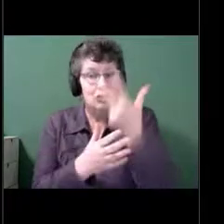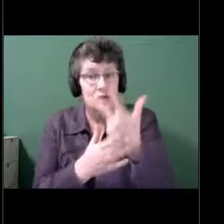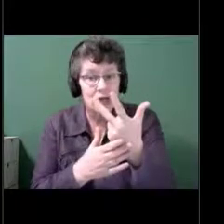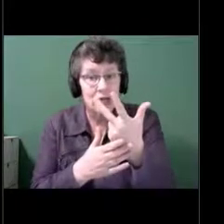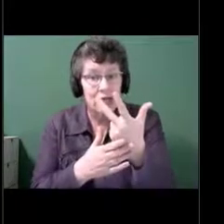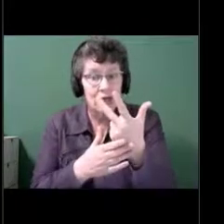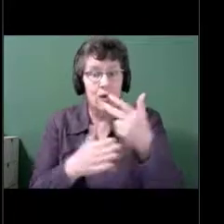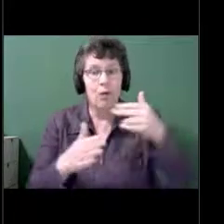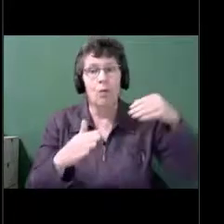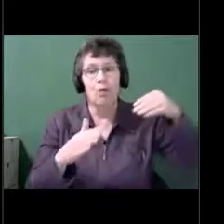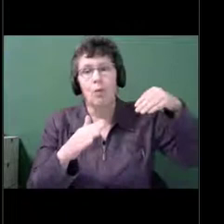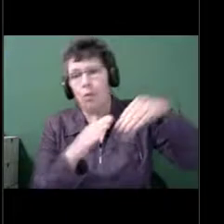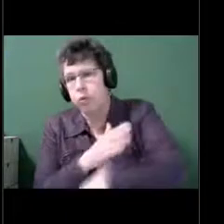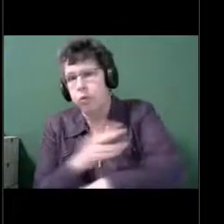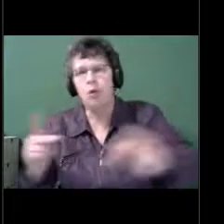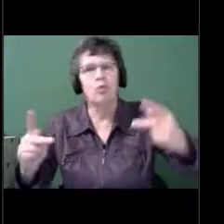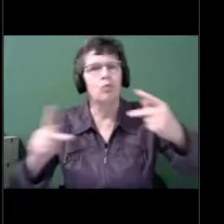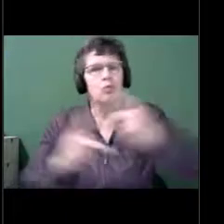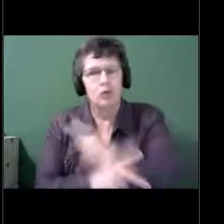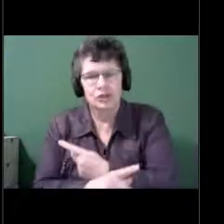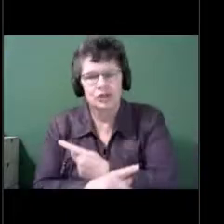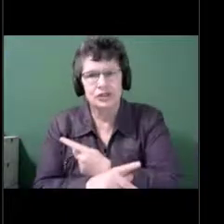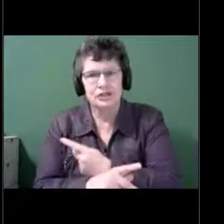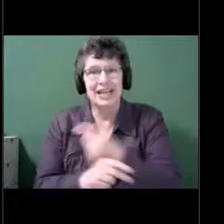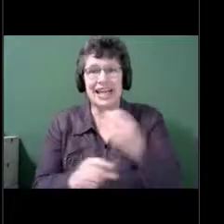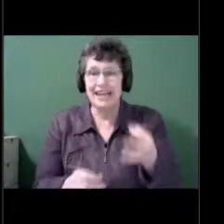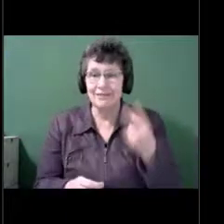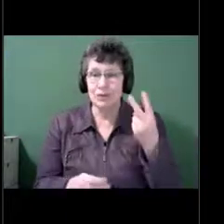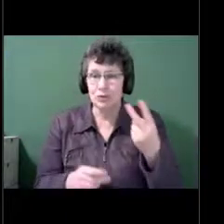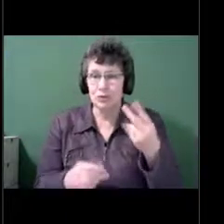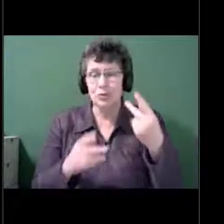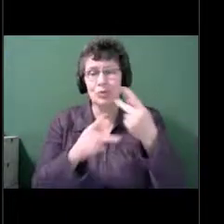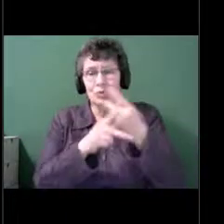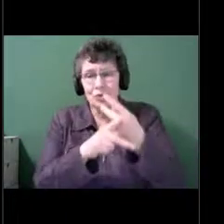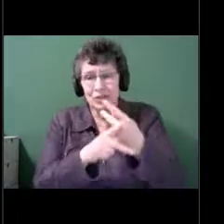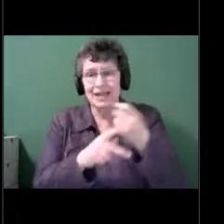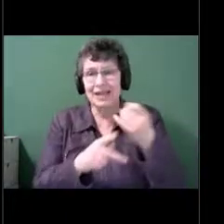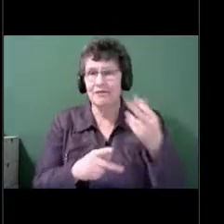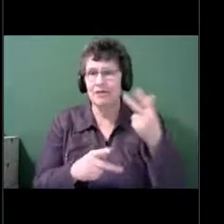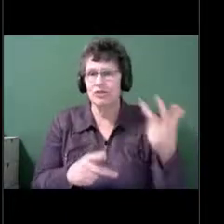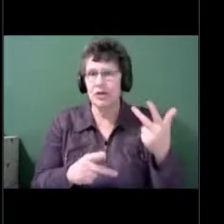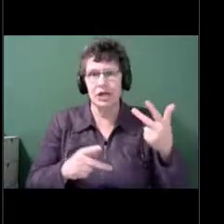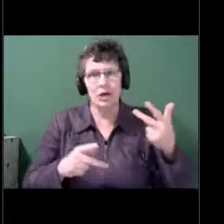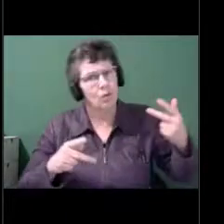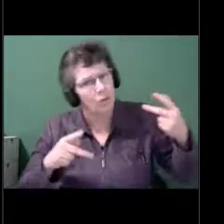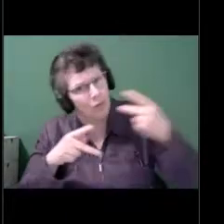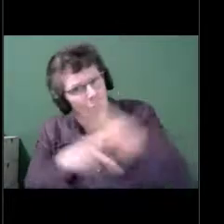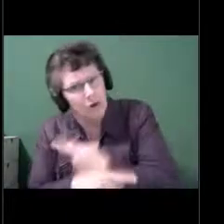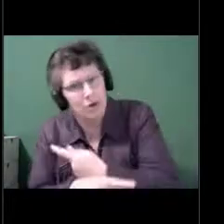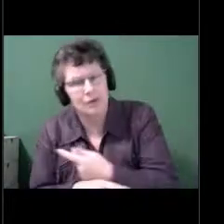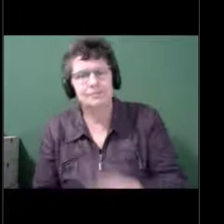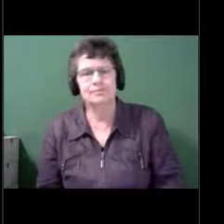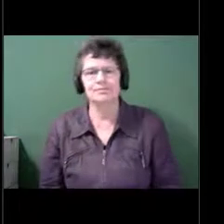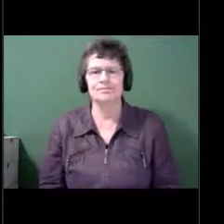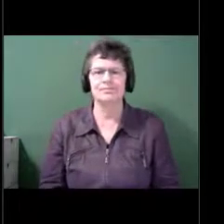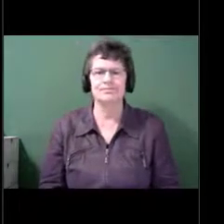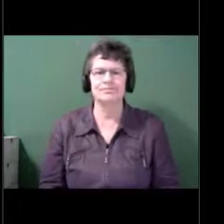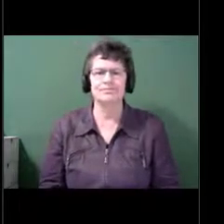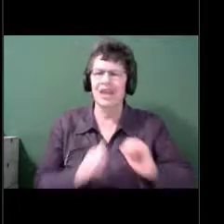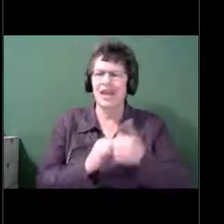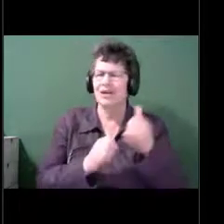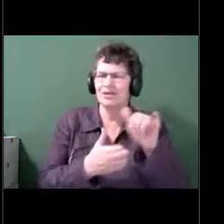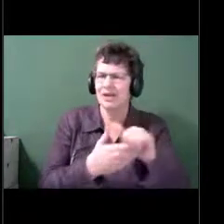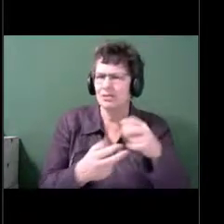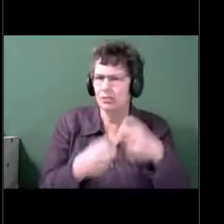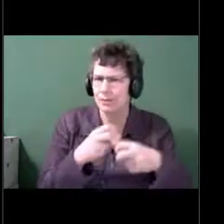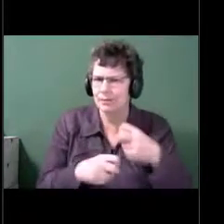So how can hearing loss, you know, you kind of would understand if you have a hearing loss, you don't hear your microwave beeping. You know, or you